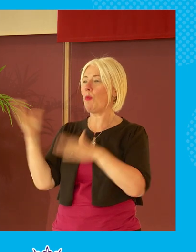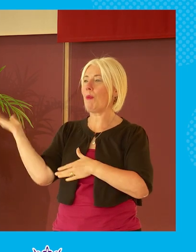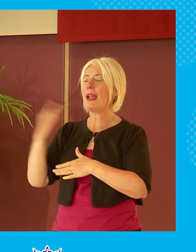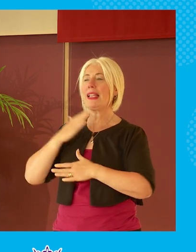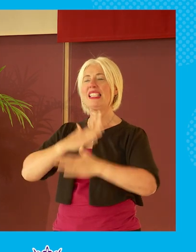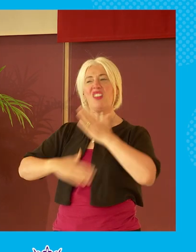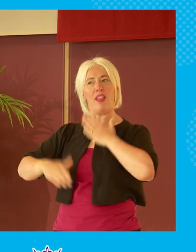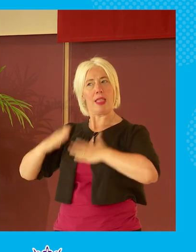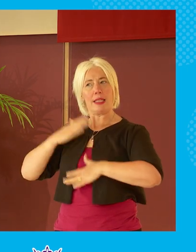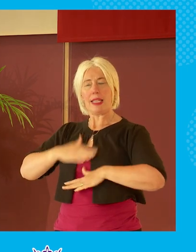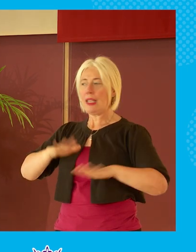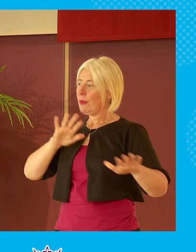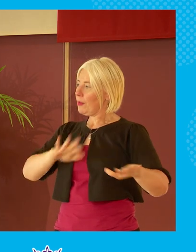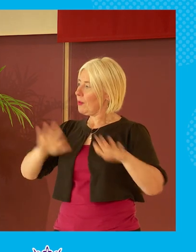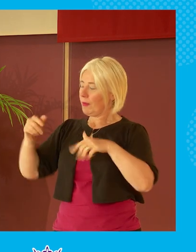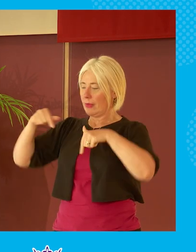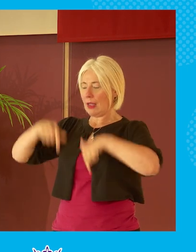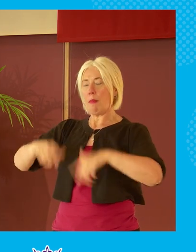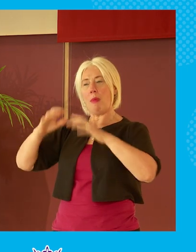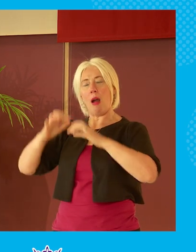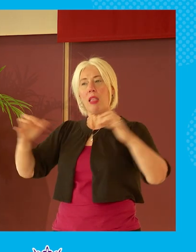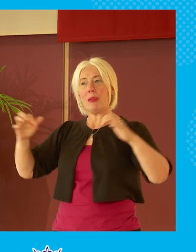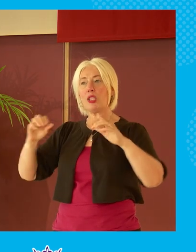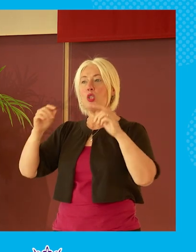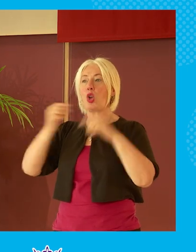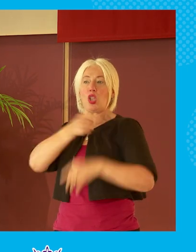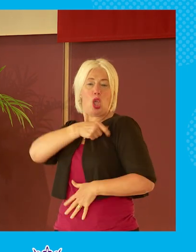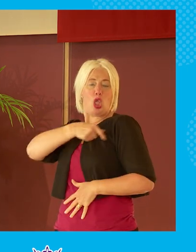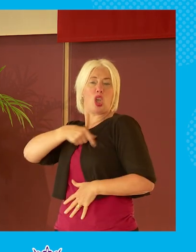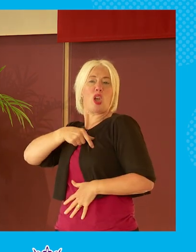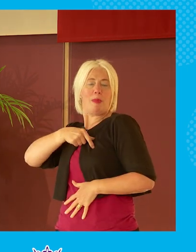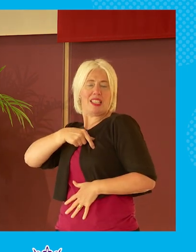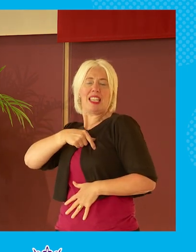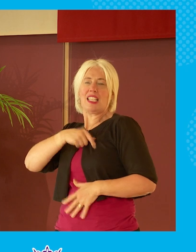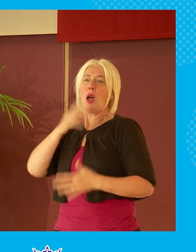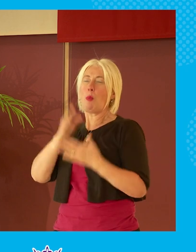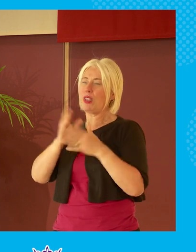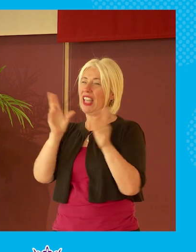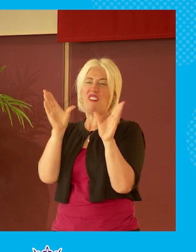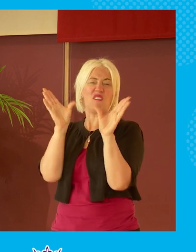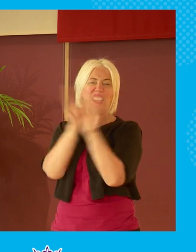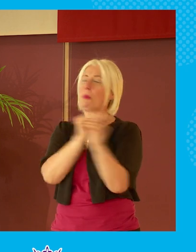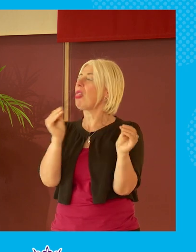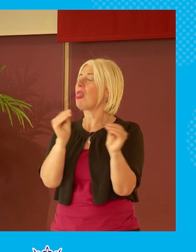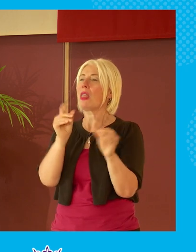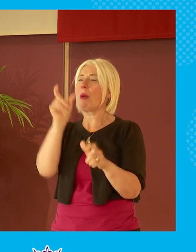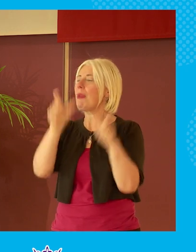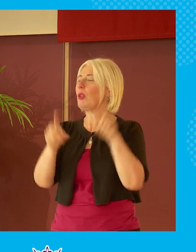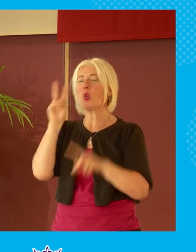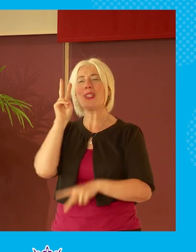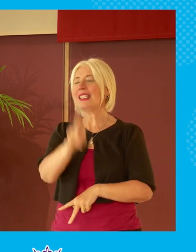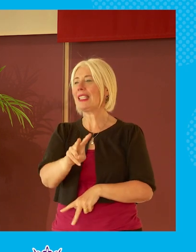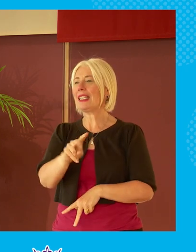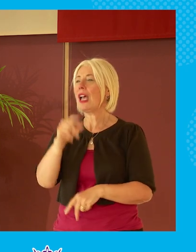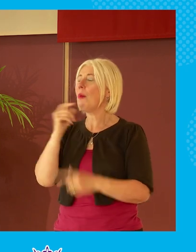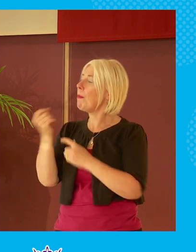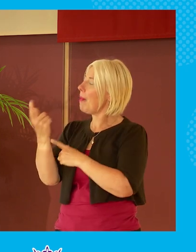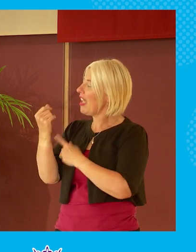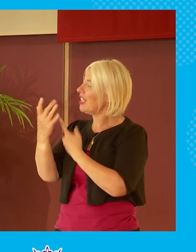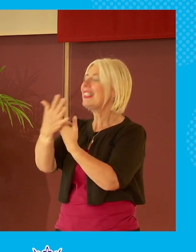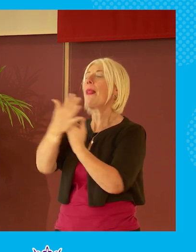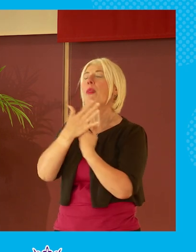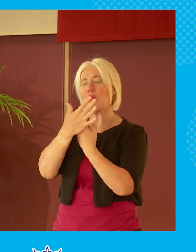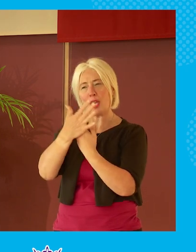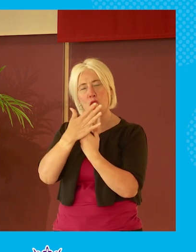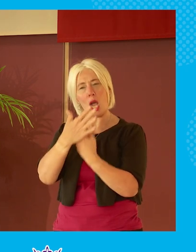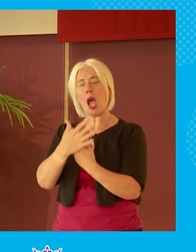to the debate in parliament because the committees are invisible to the most of the public but i do i do understand the pressures you're under and